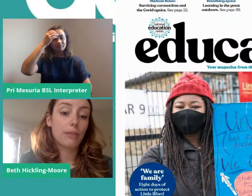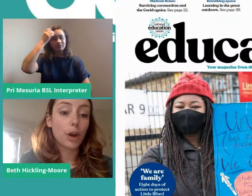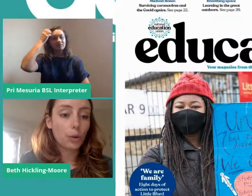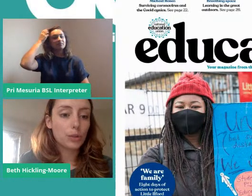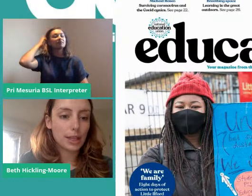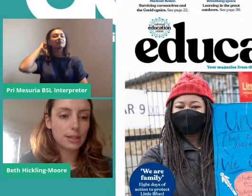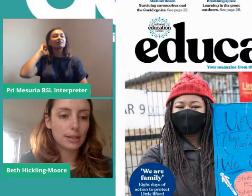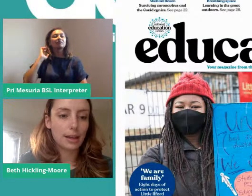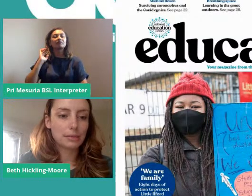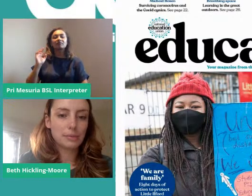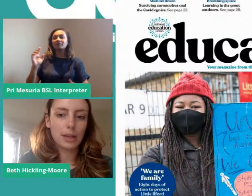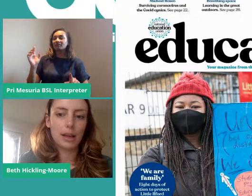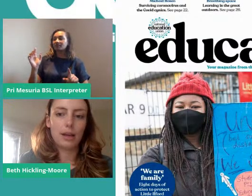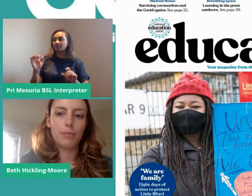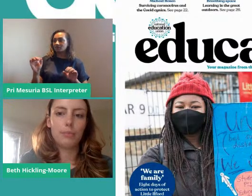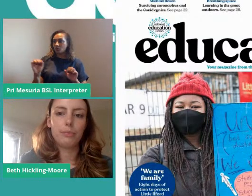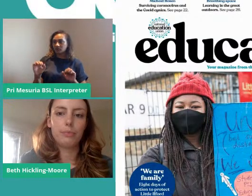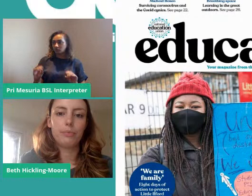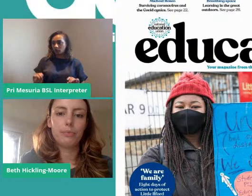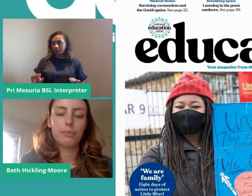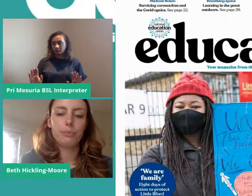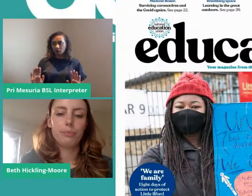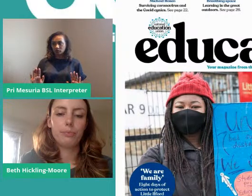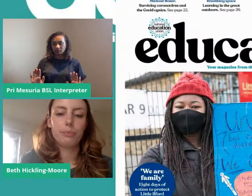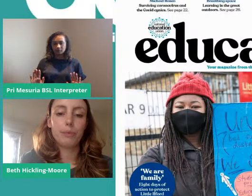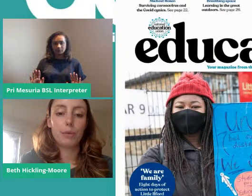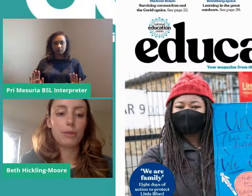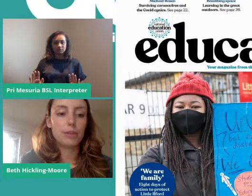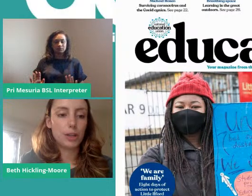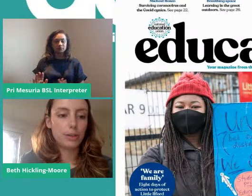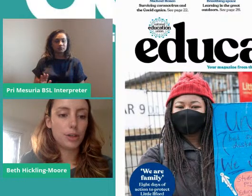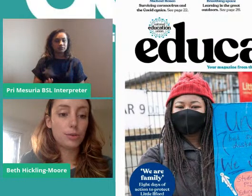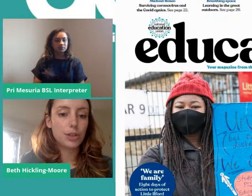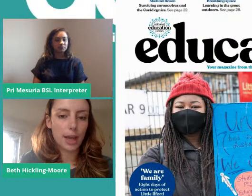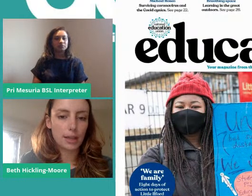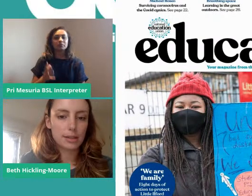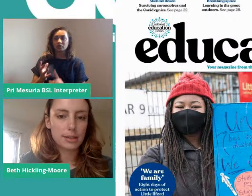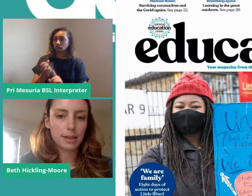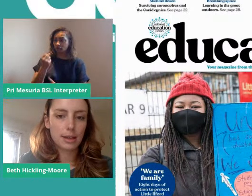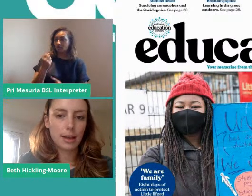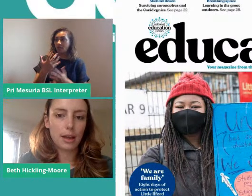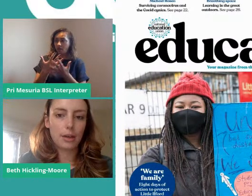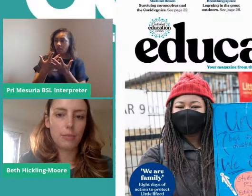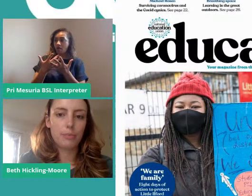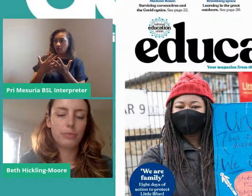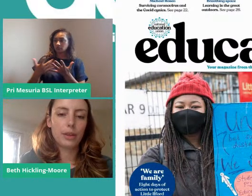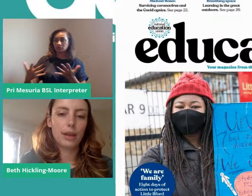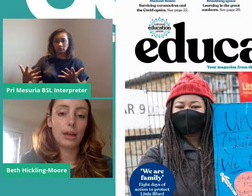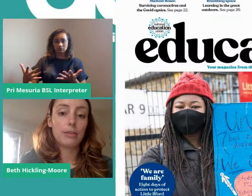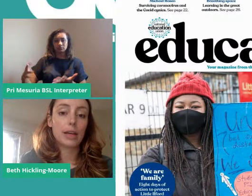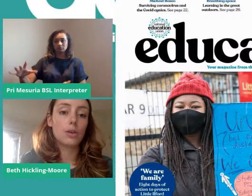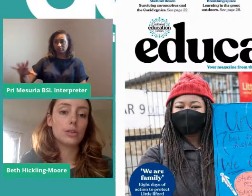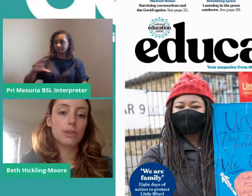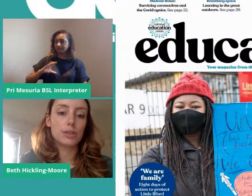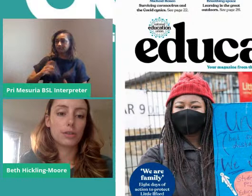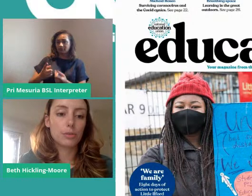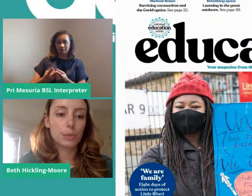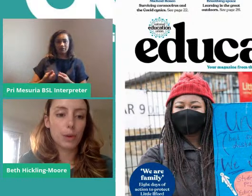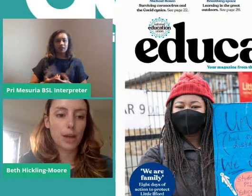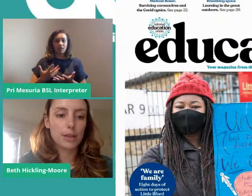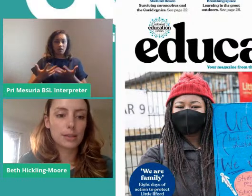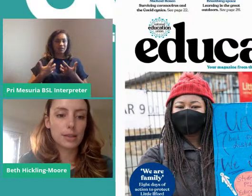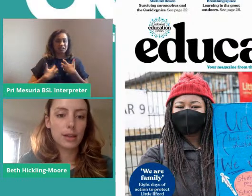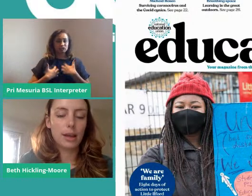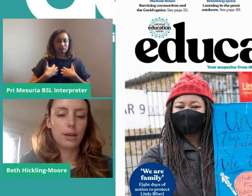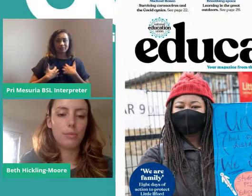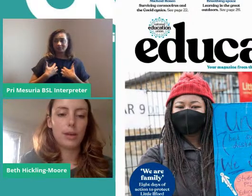we haven't halted yet, but we have achieved huge gains and have had lots of interest